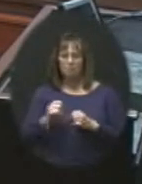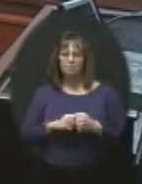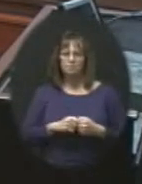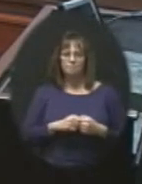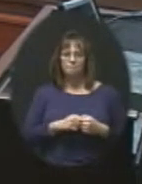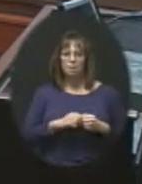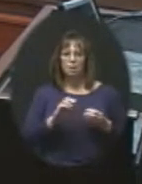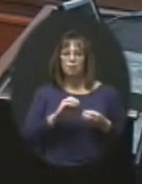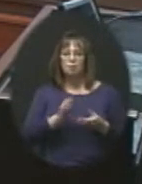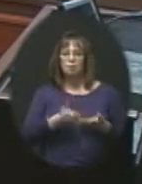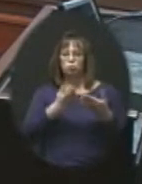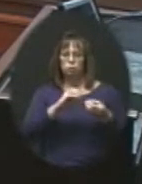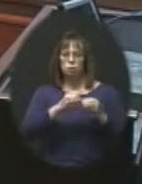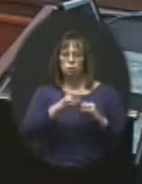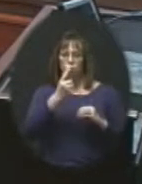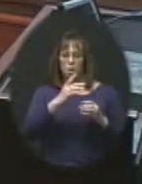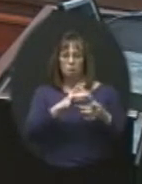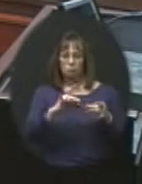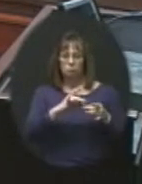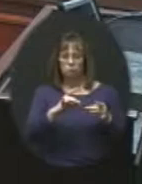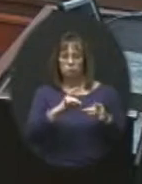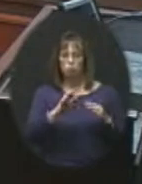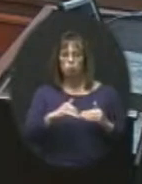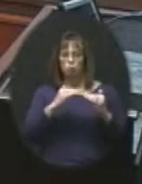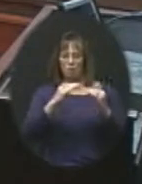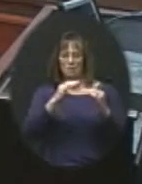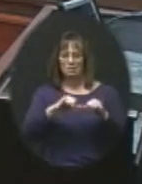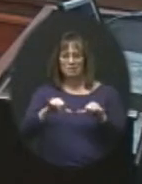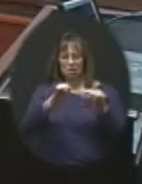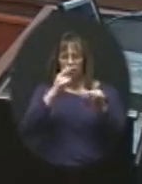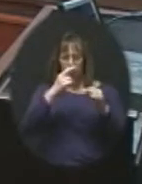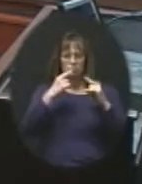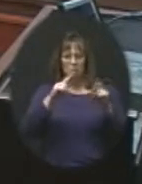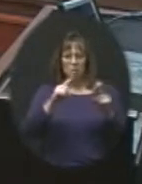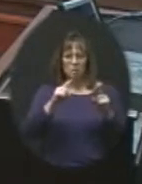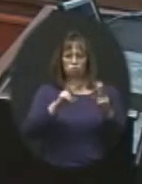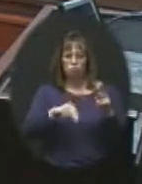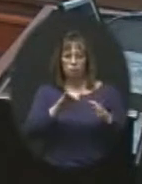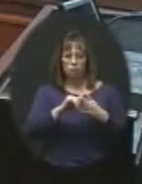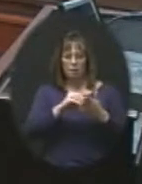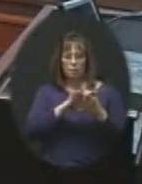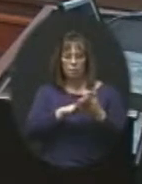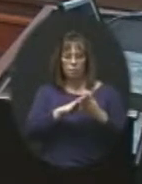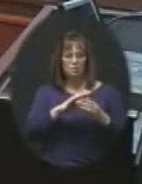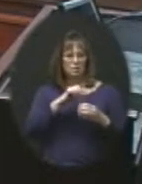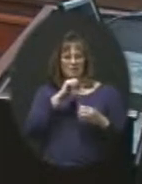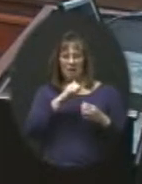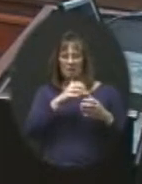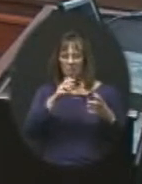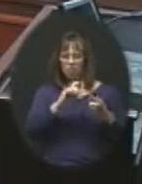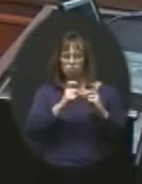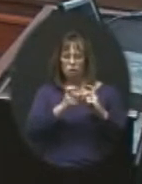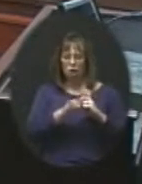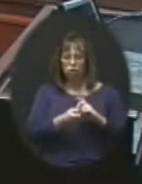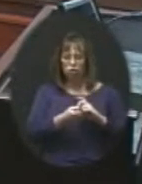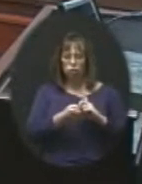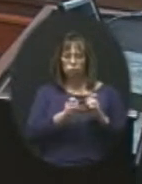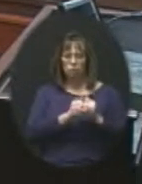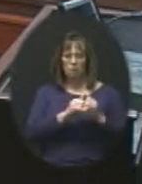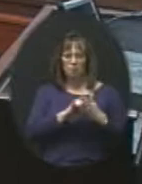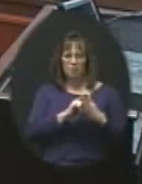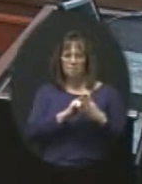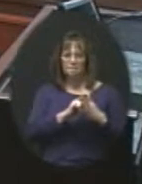So motion number one, as I mentioned, it's raise standards for success. If you look through this document, there really is not a lot of changes throughout these.